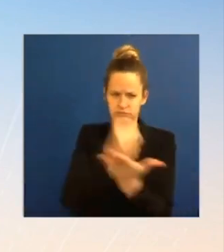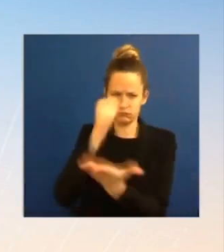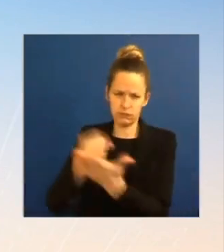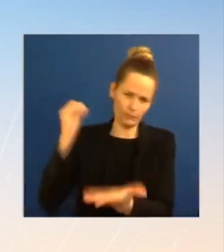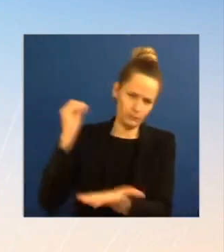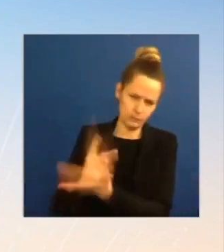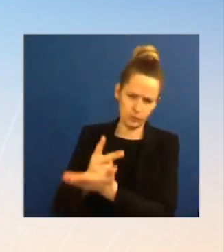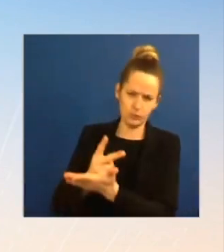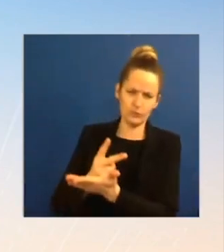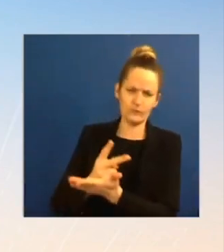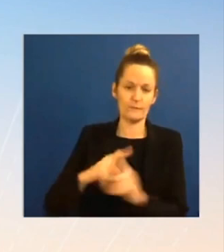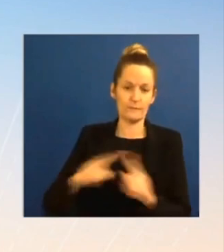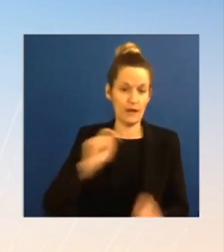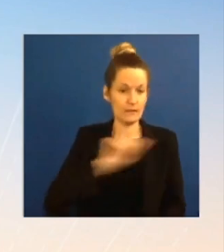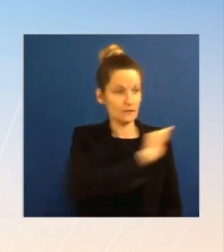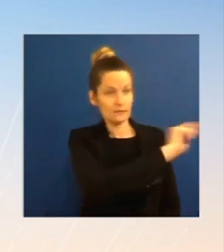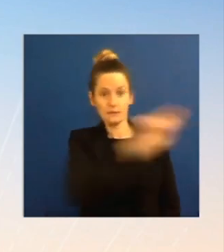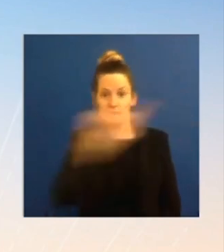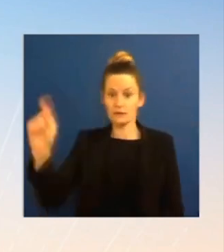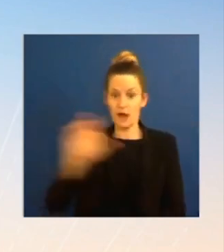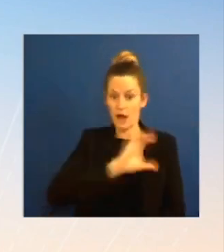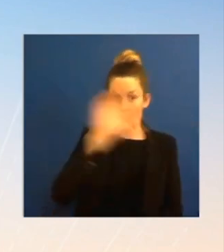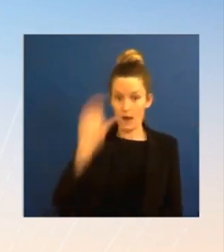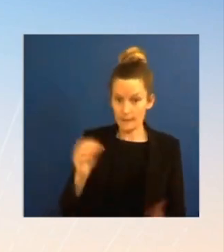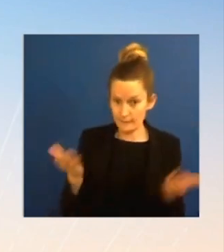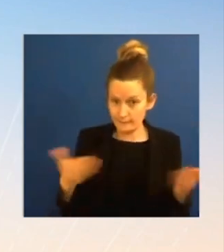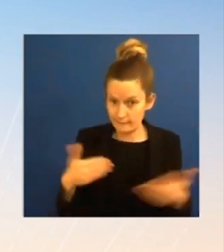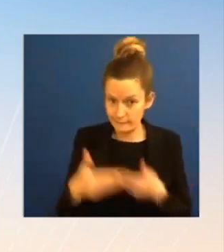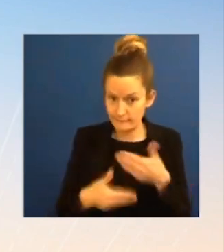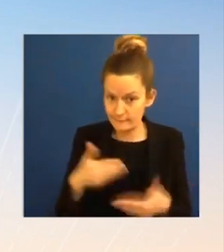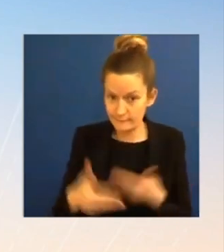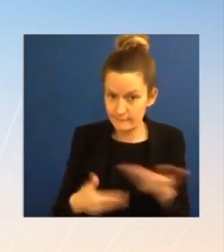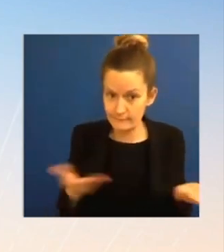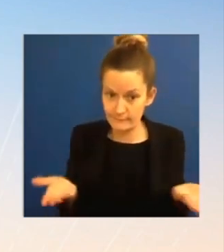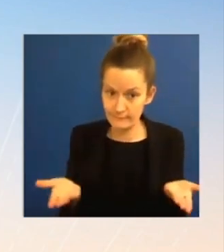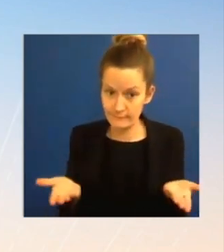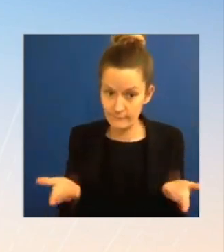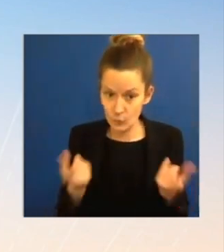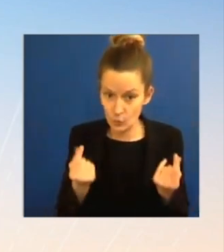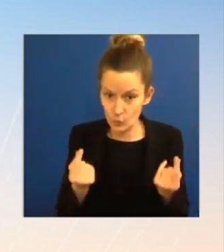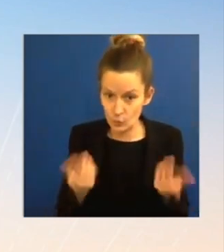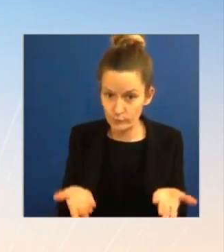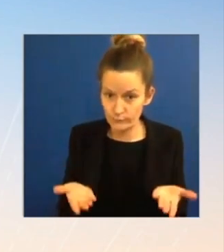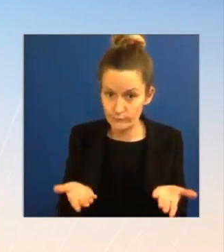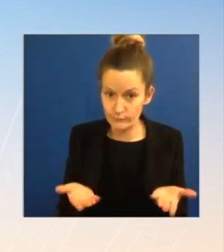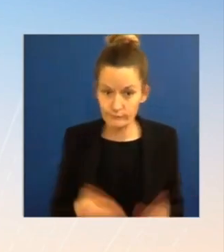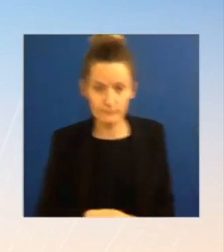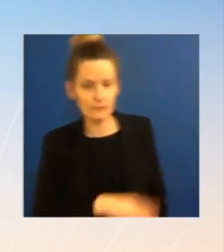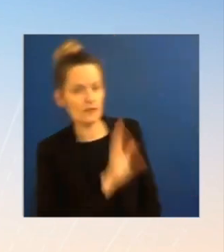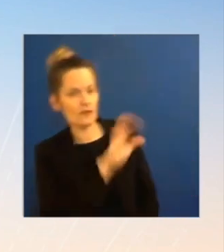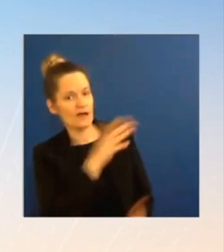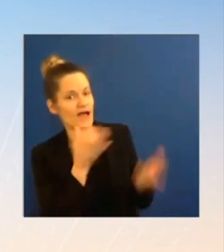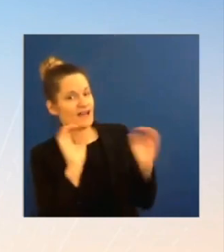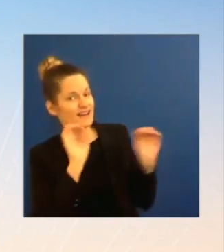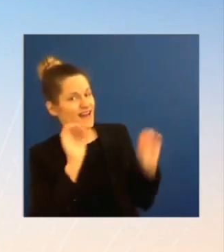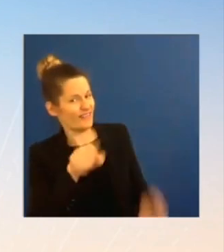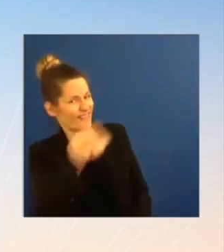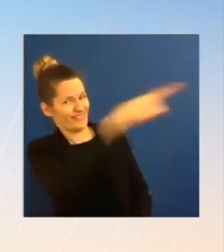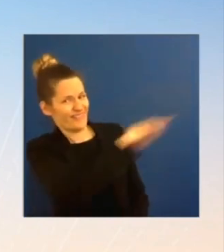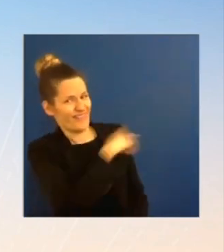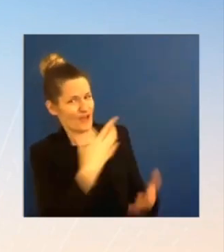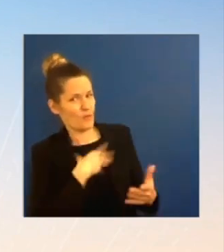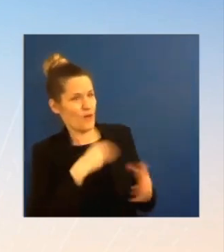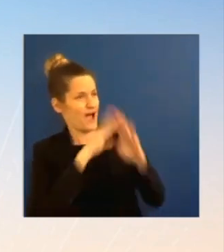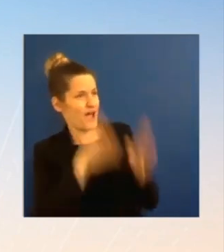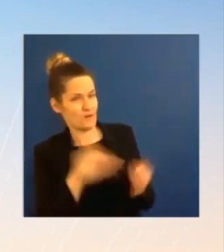nothing that the administration can do to get those providers back to pre-pandemic levels? Ms. Do you think the oil companies don't have enough money